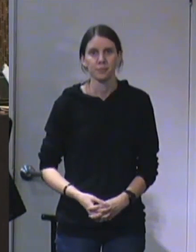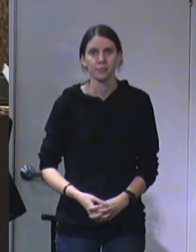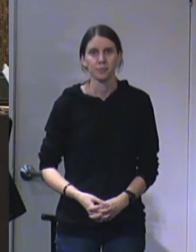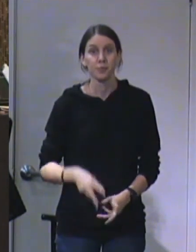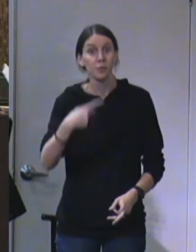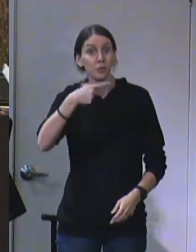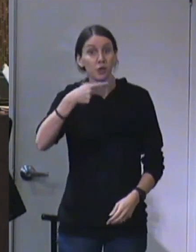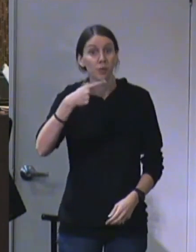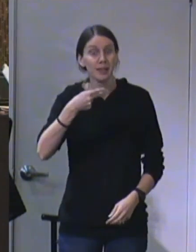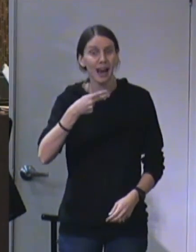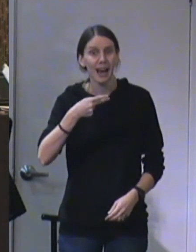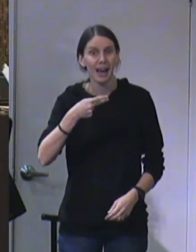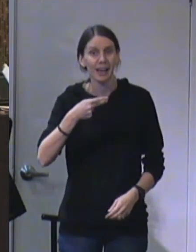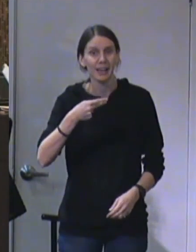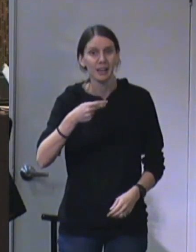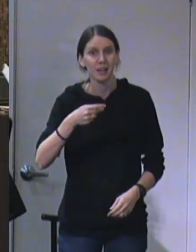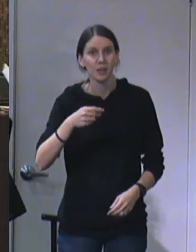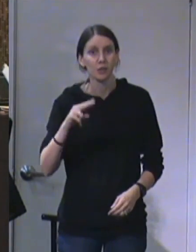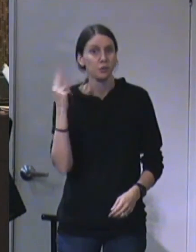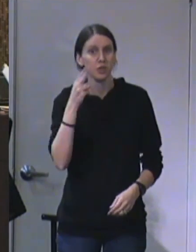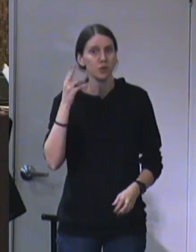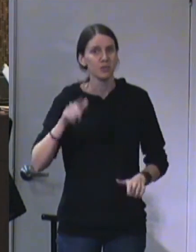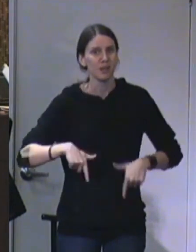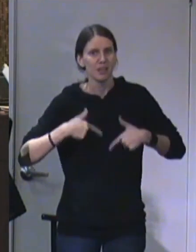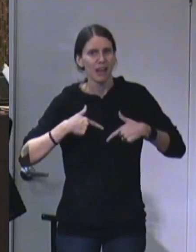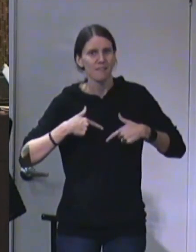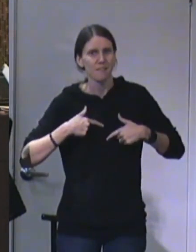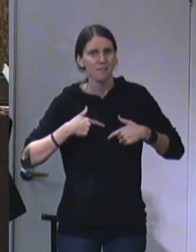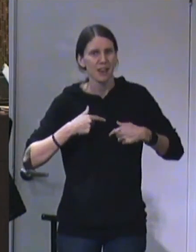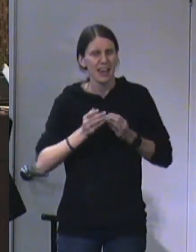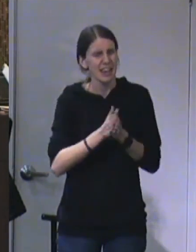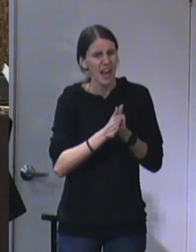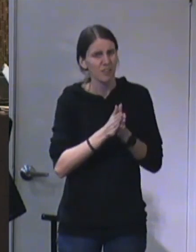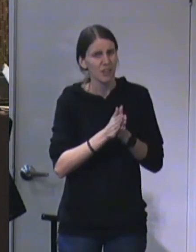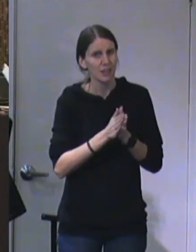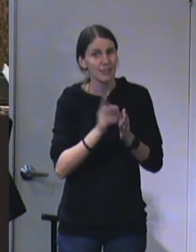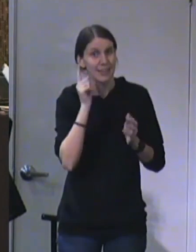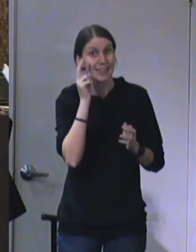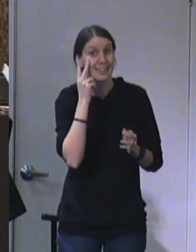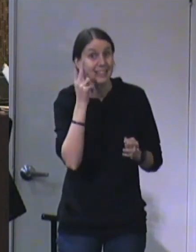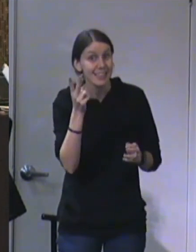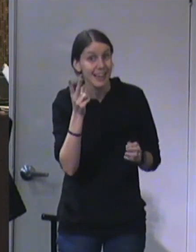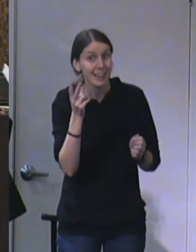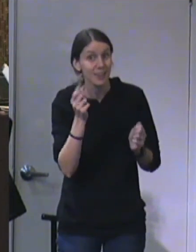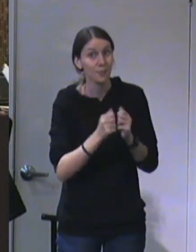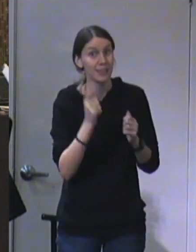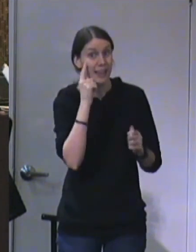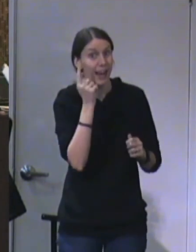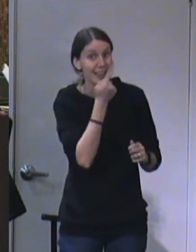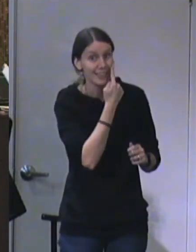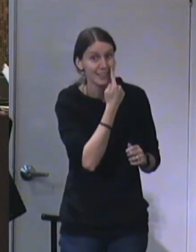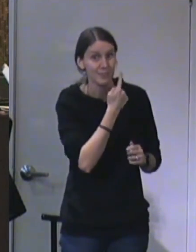we spend so much of our time and energy and effort seeing with our eyes